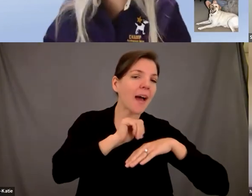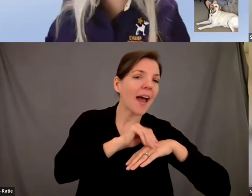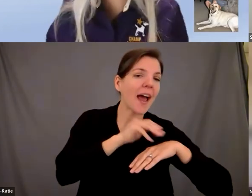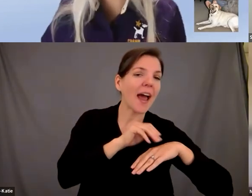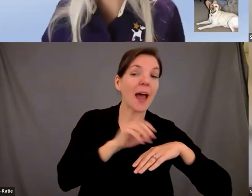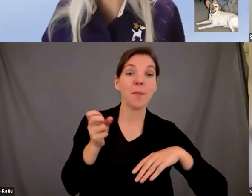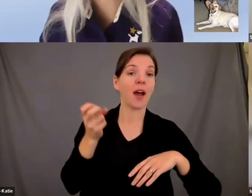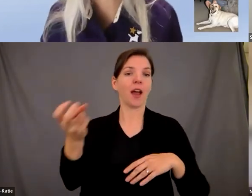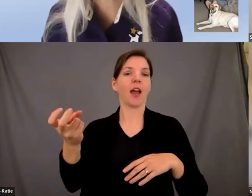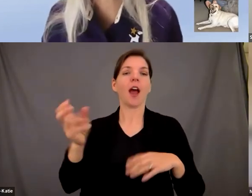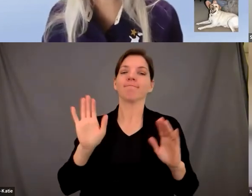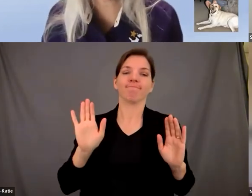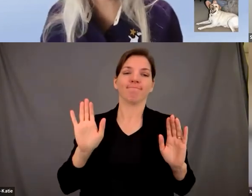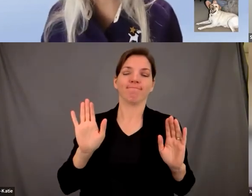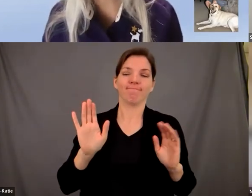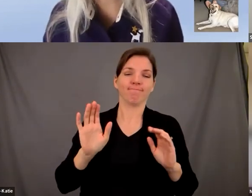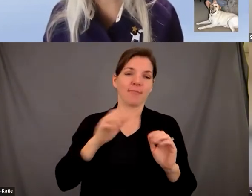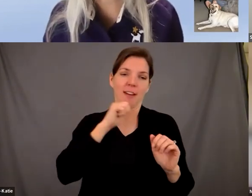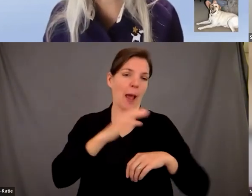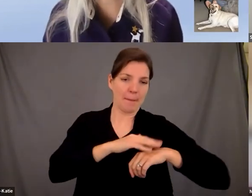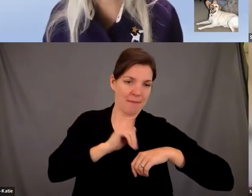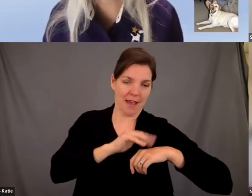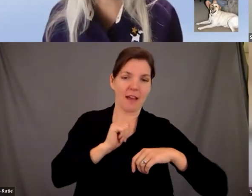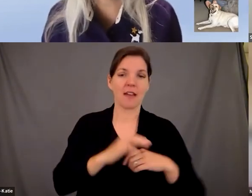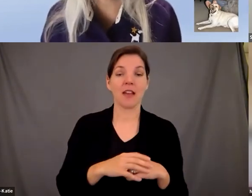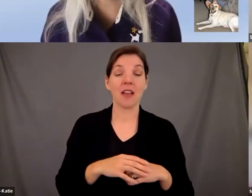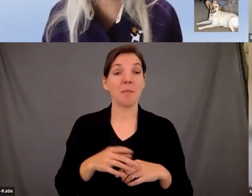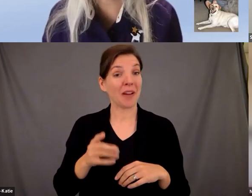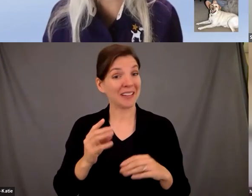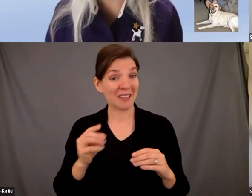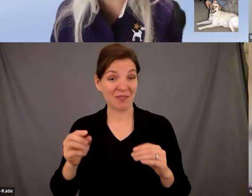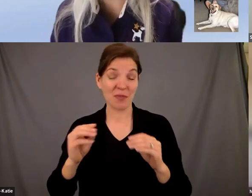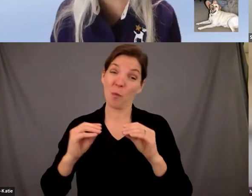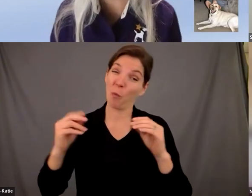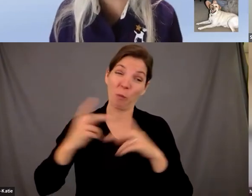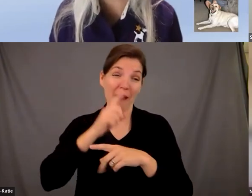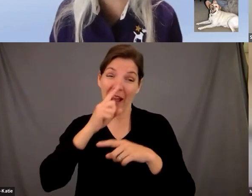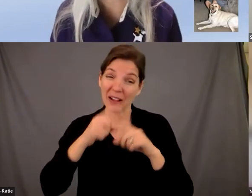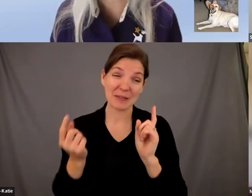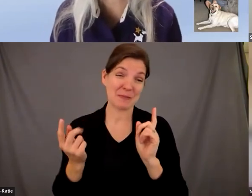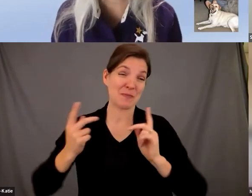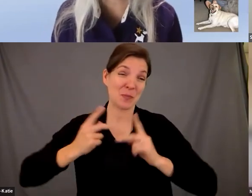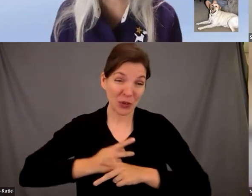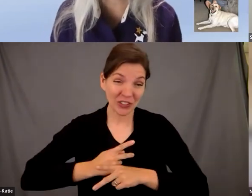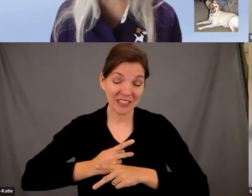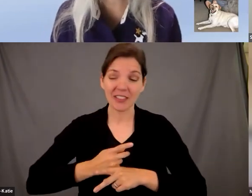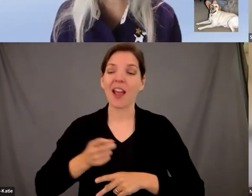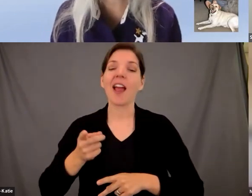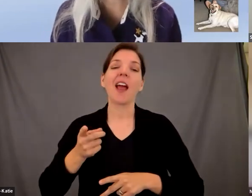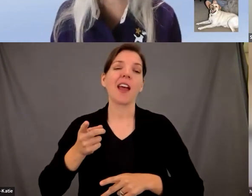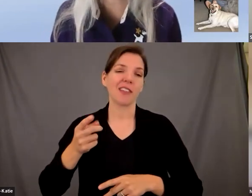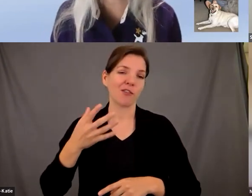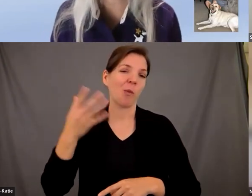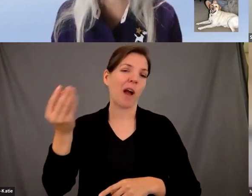training allow petting that child wouldn't pet if it was a severe allergy unfortunately they would do something else with the child they'd go to the library or